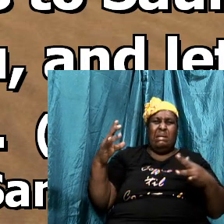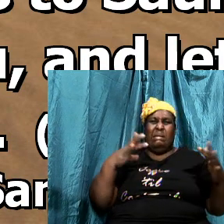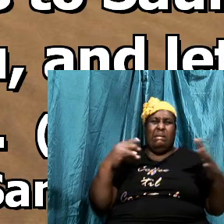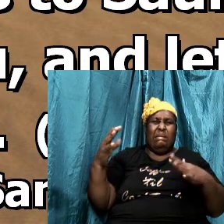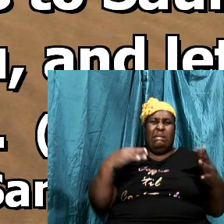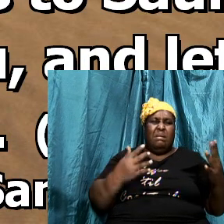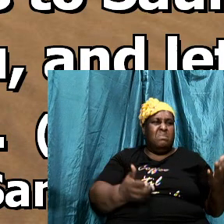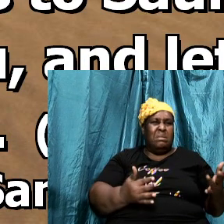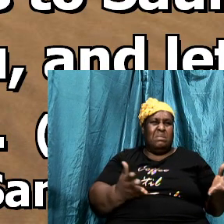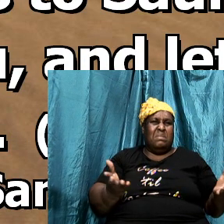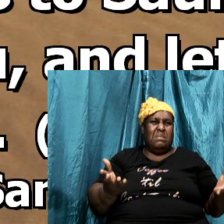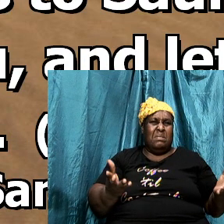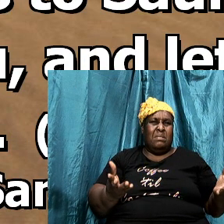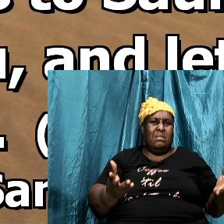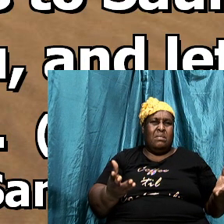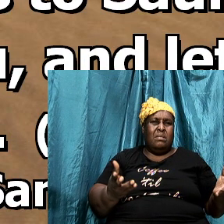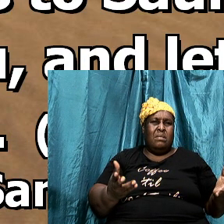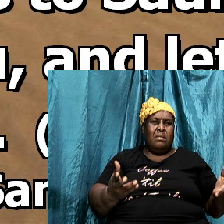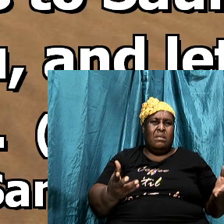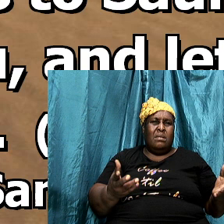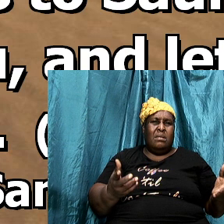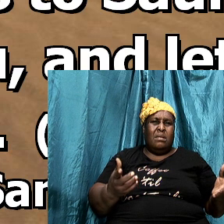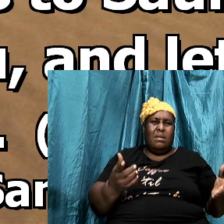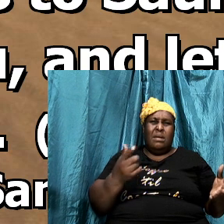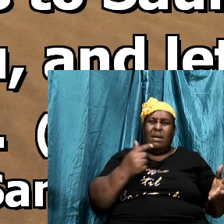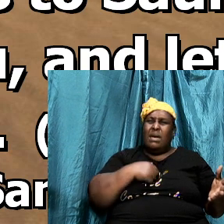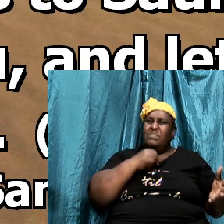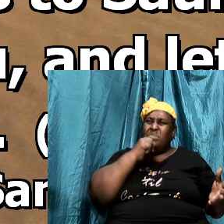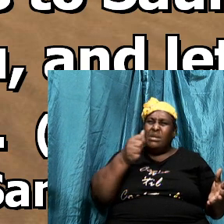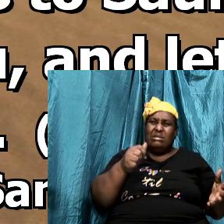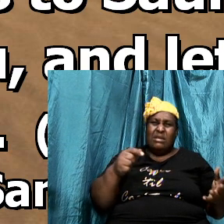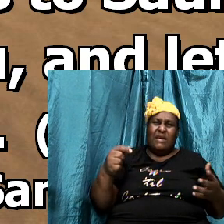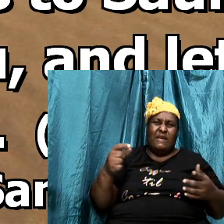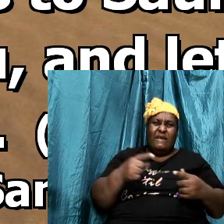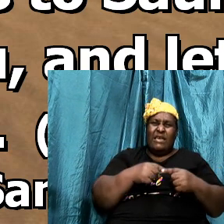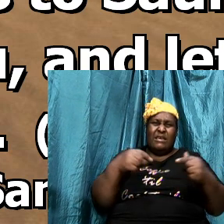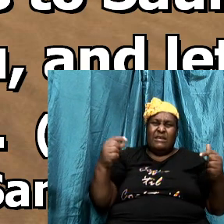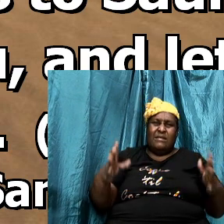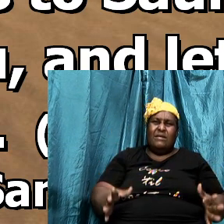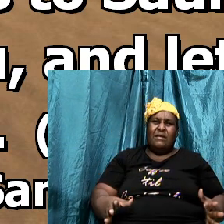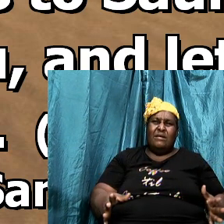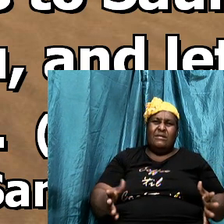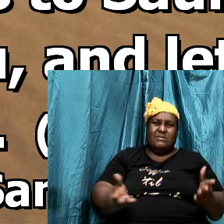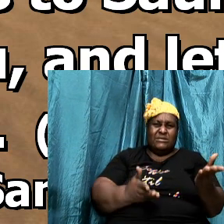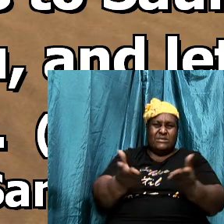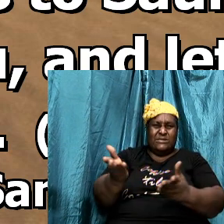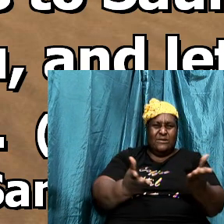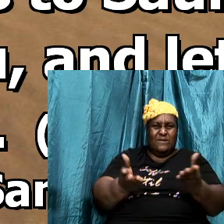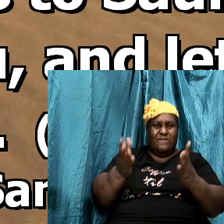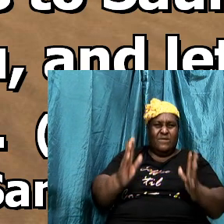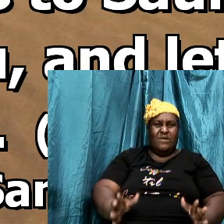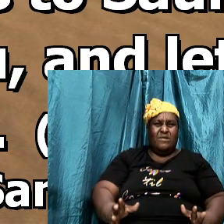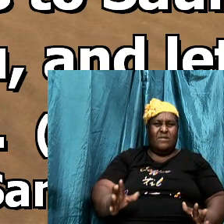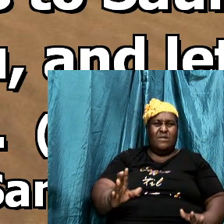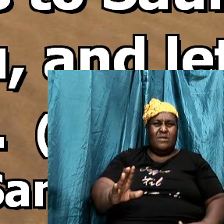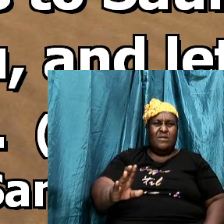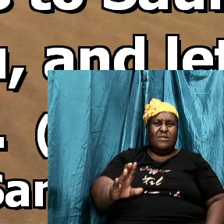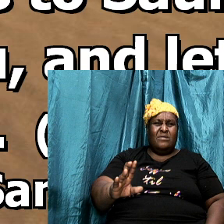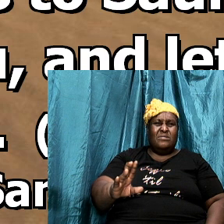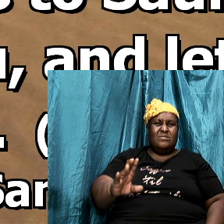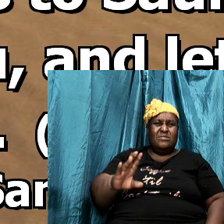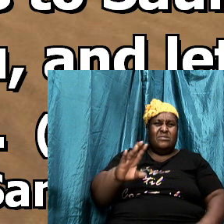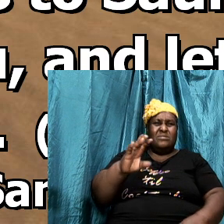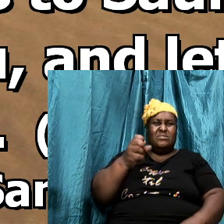Am not I a Philistine and his servants to Saul? Choose you a man